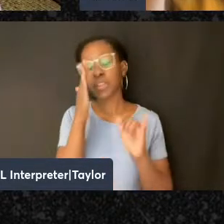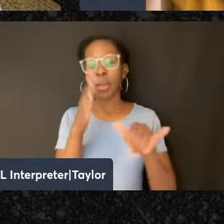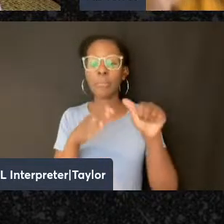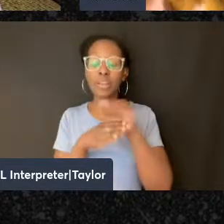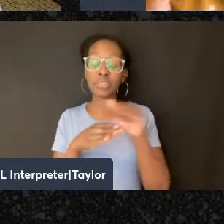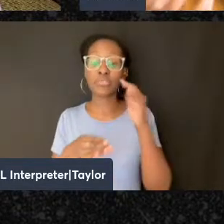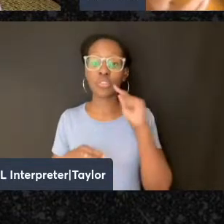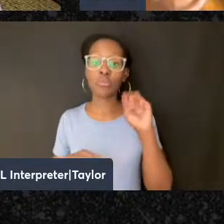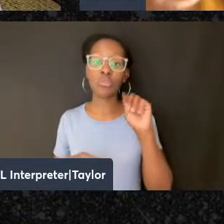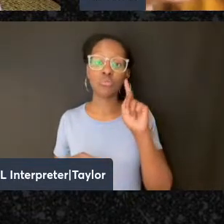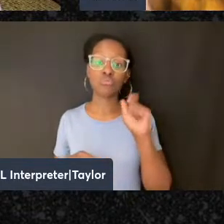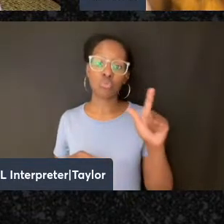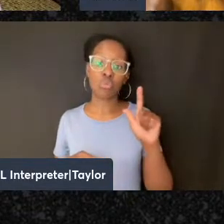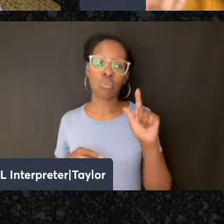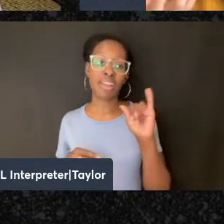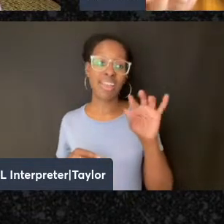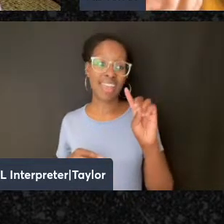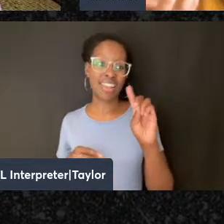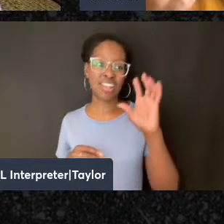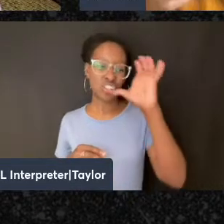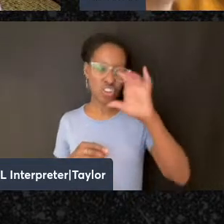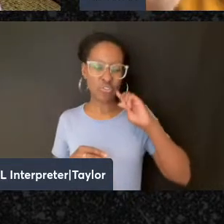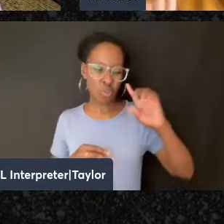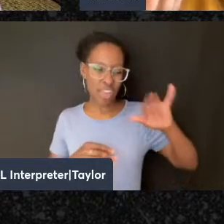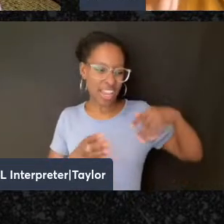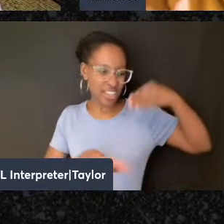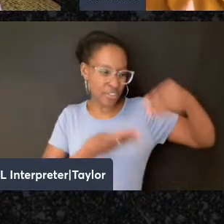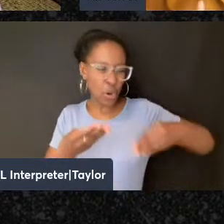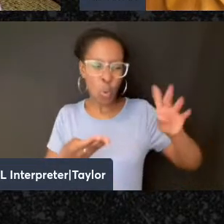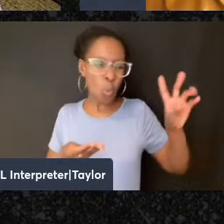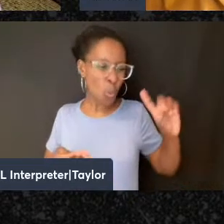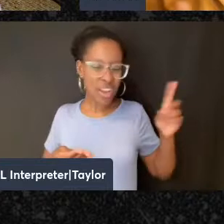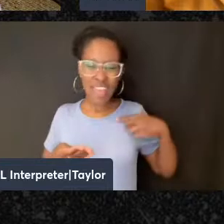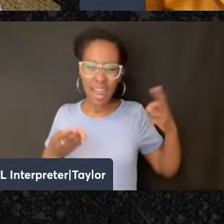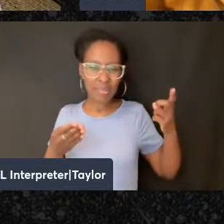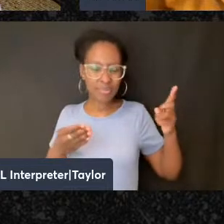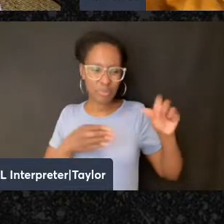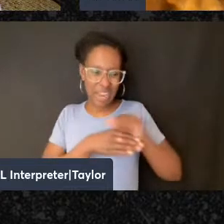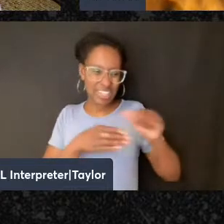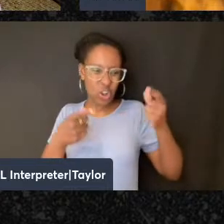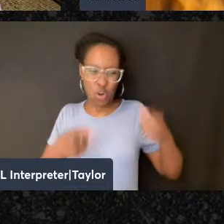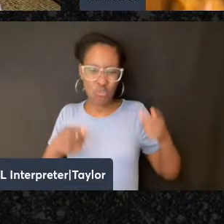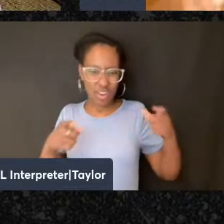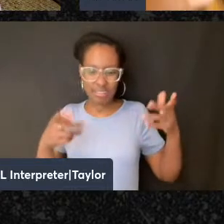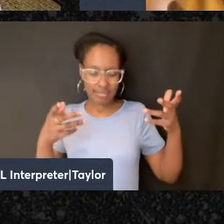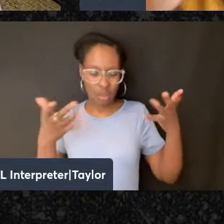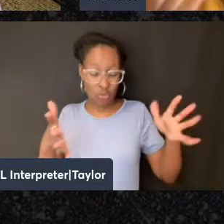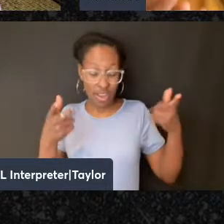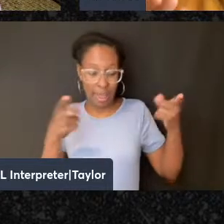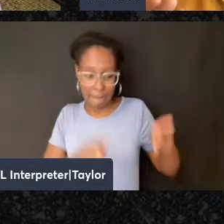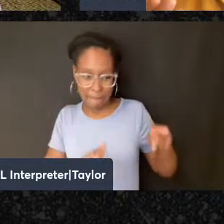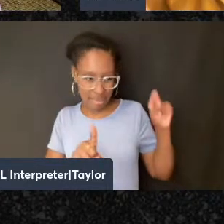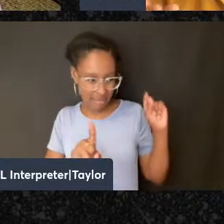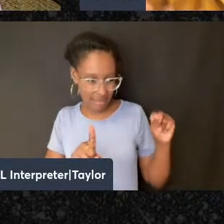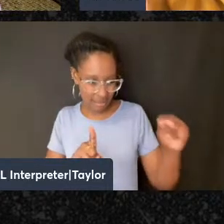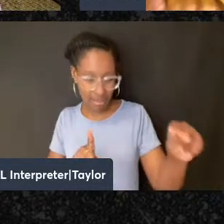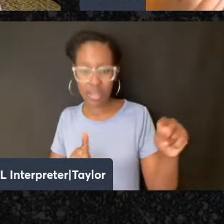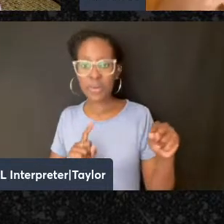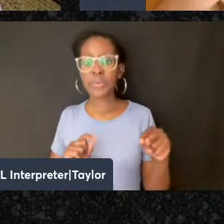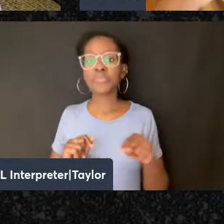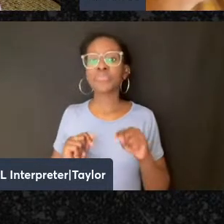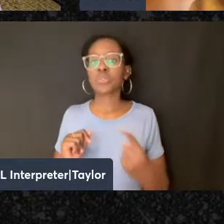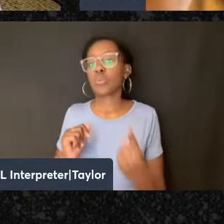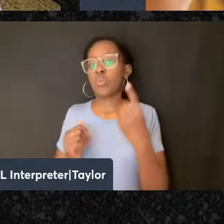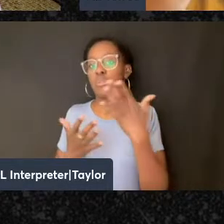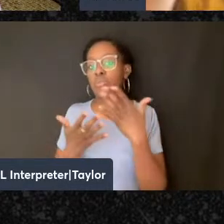seeking genealogies of that practice already in this world. So this is one thing to one